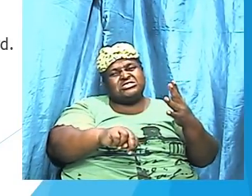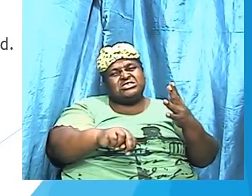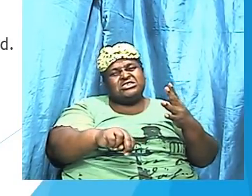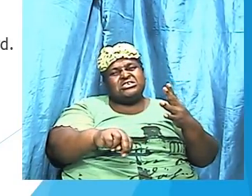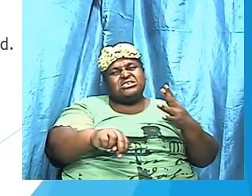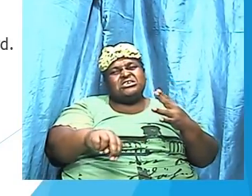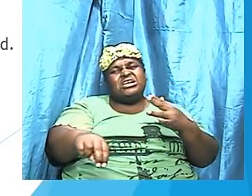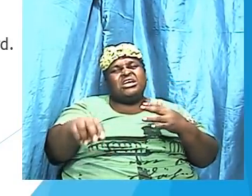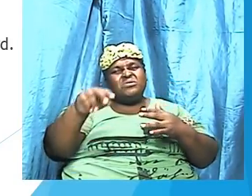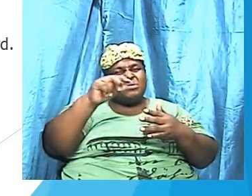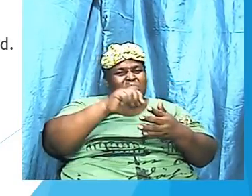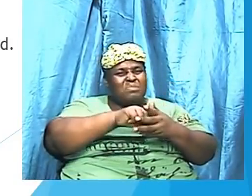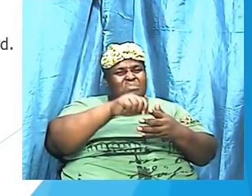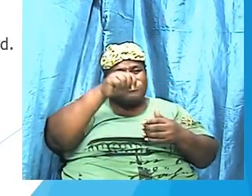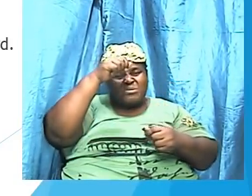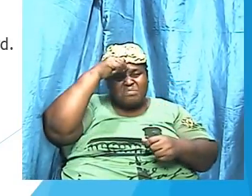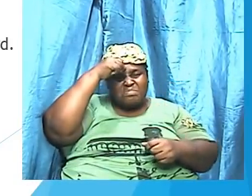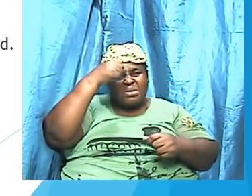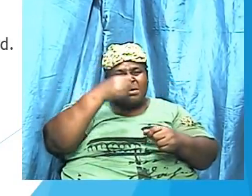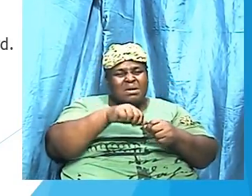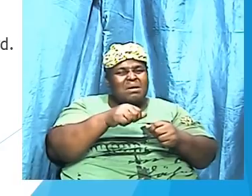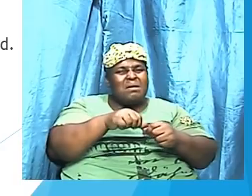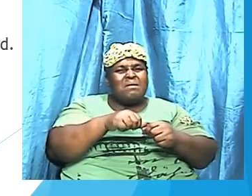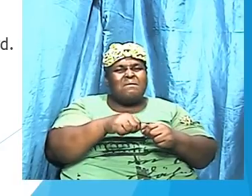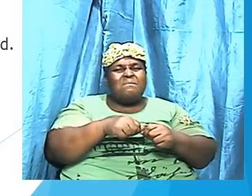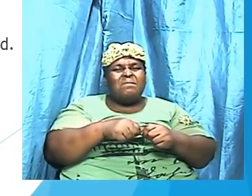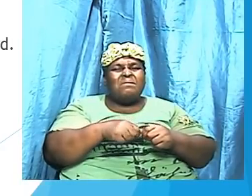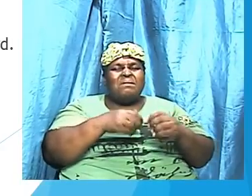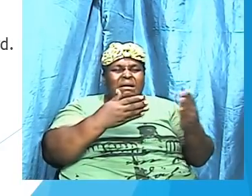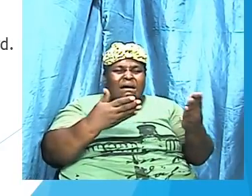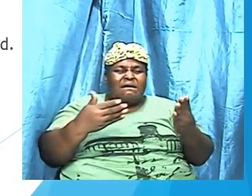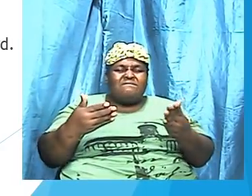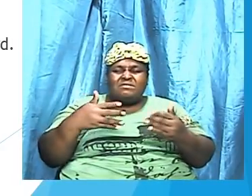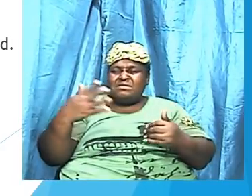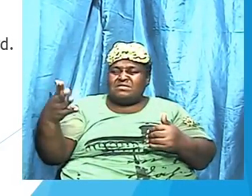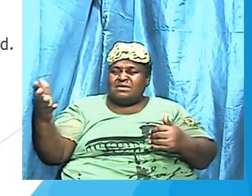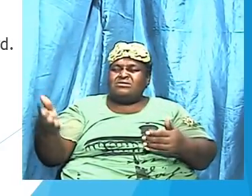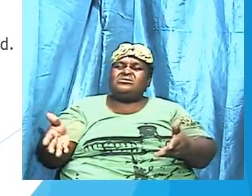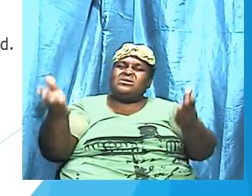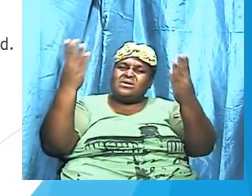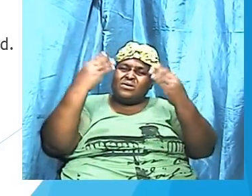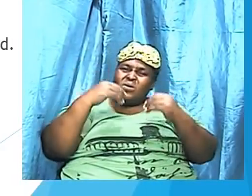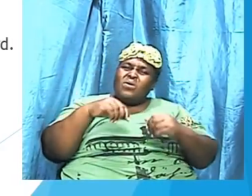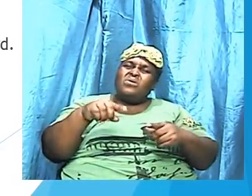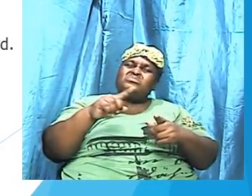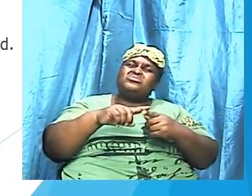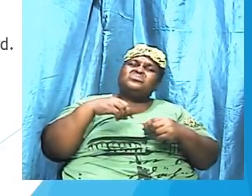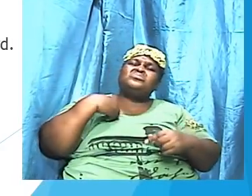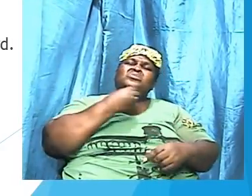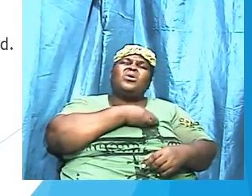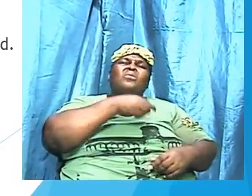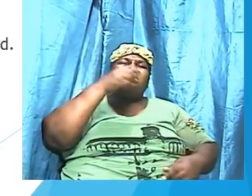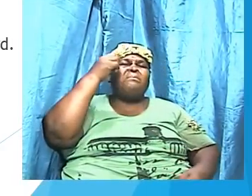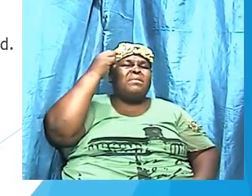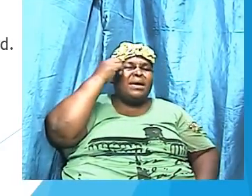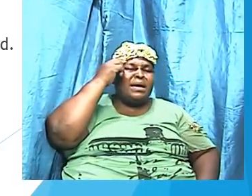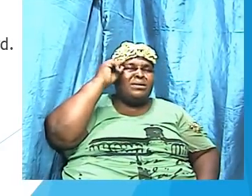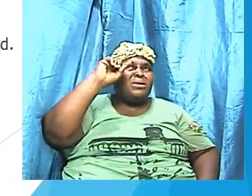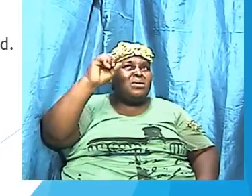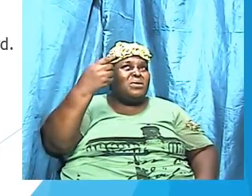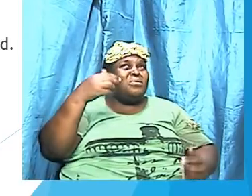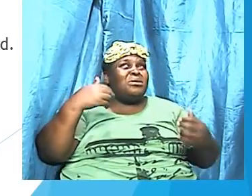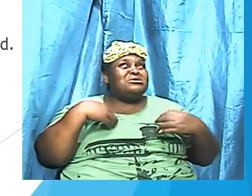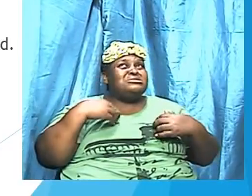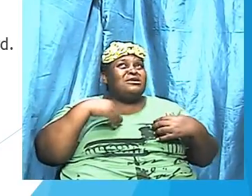incapable of having the thing coming back to mind, once we have the word and we are walking